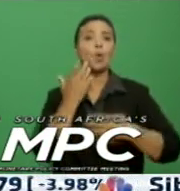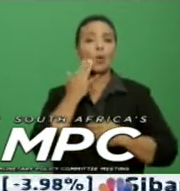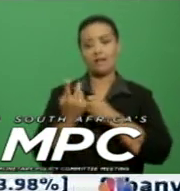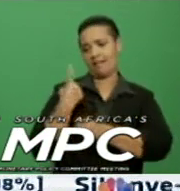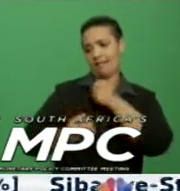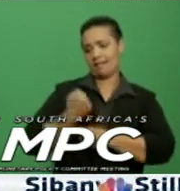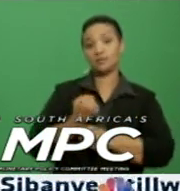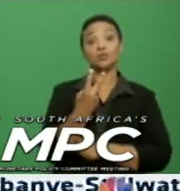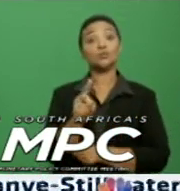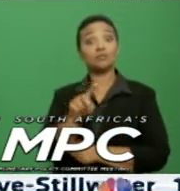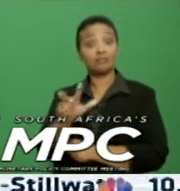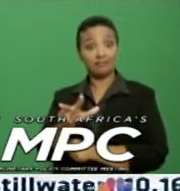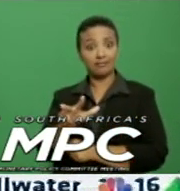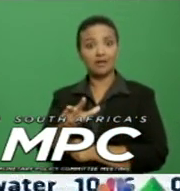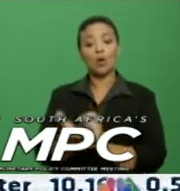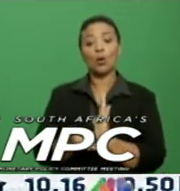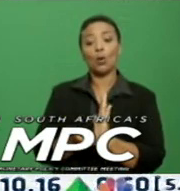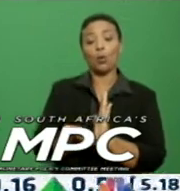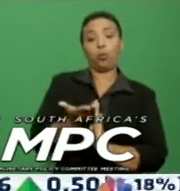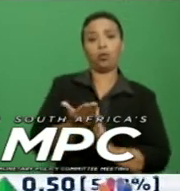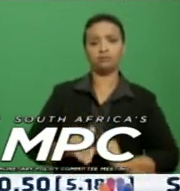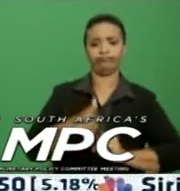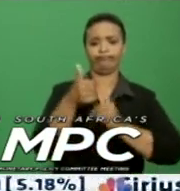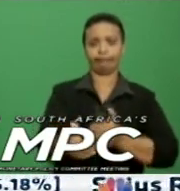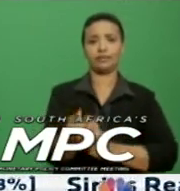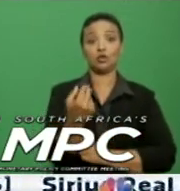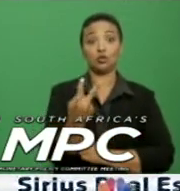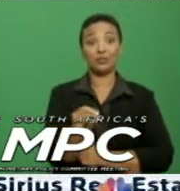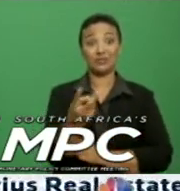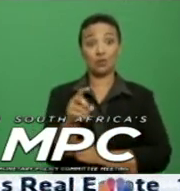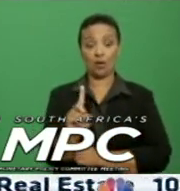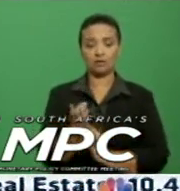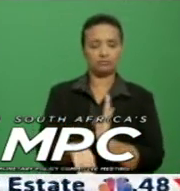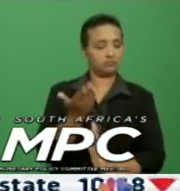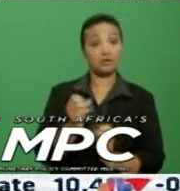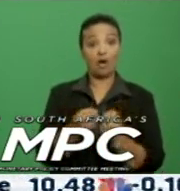and to rise to 4.6% in 2021.